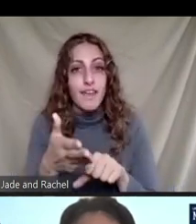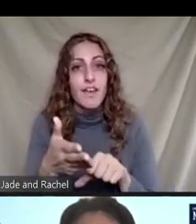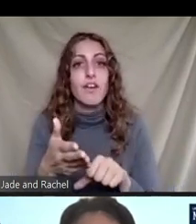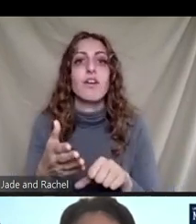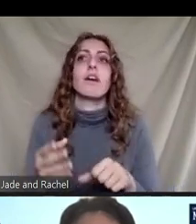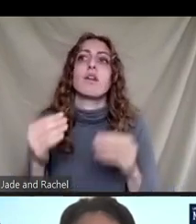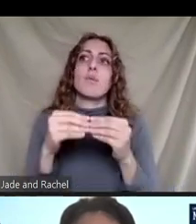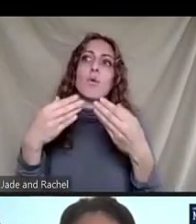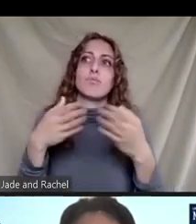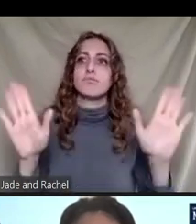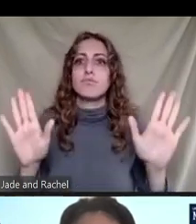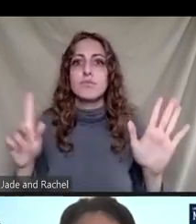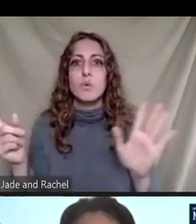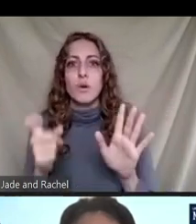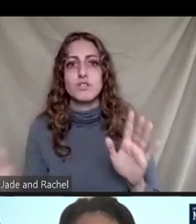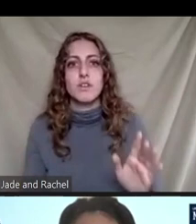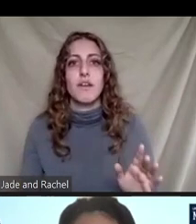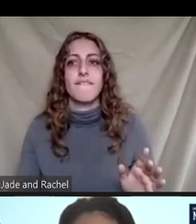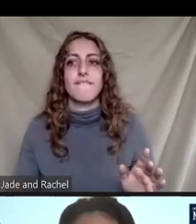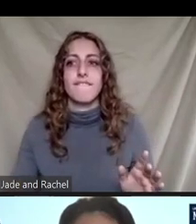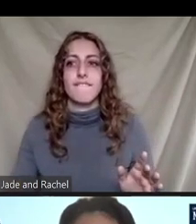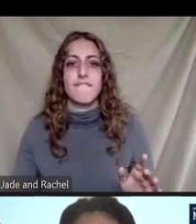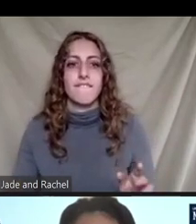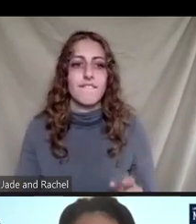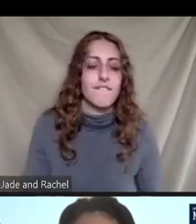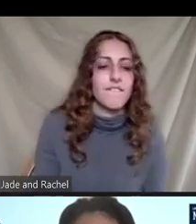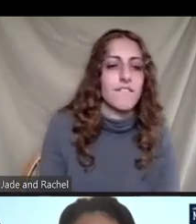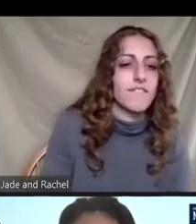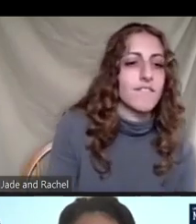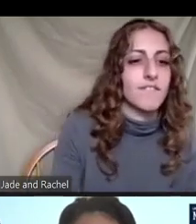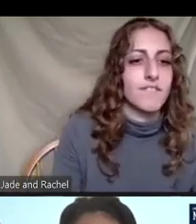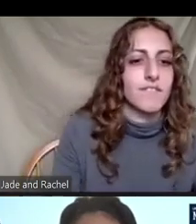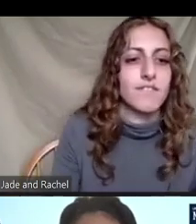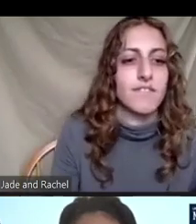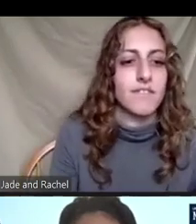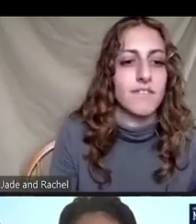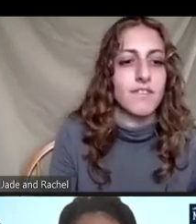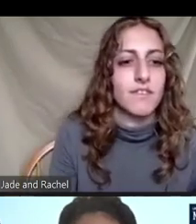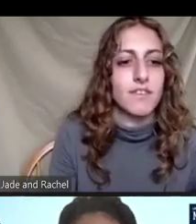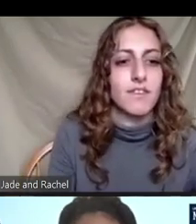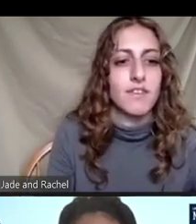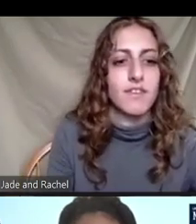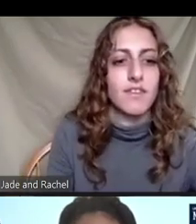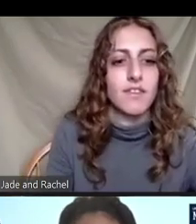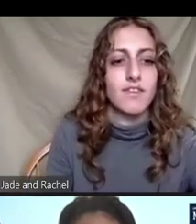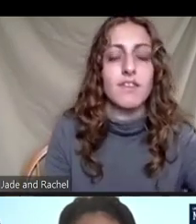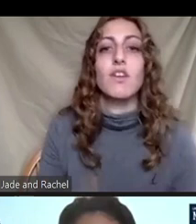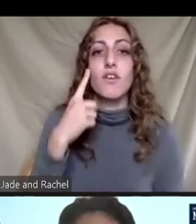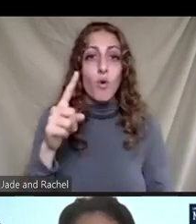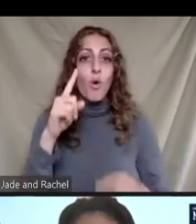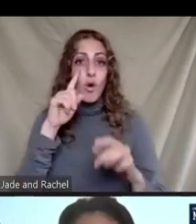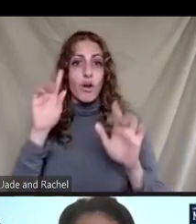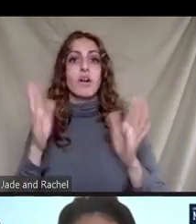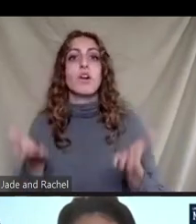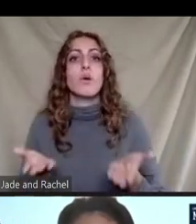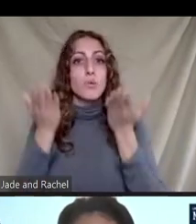about, you know, standards we use for tenure and promotion and how we evaluate interdisciplinary work and